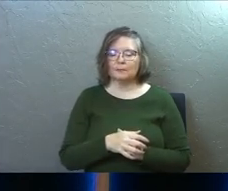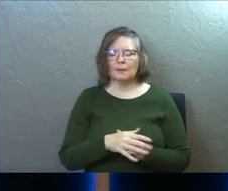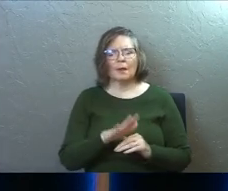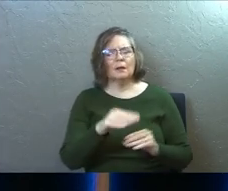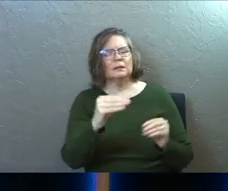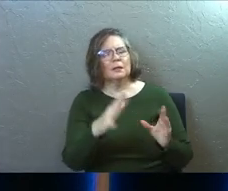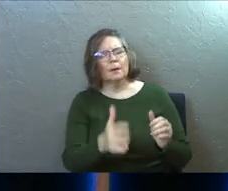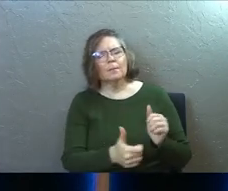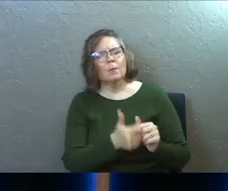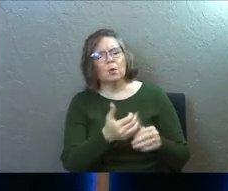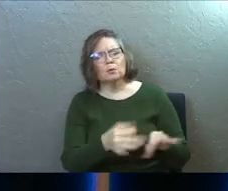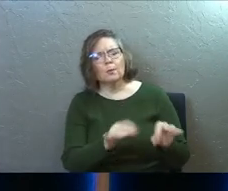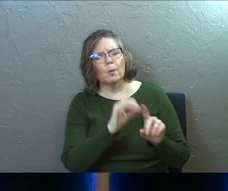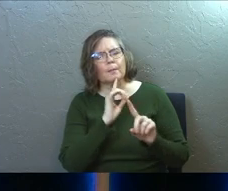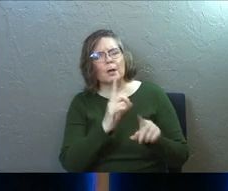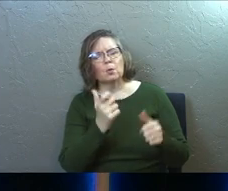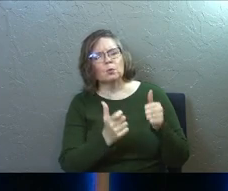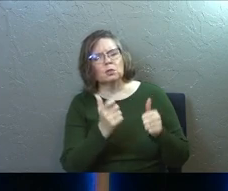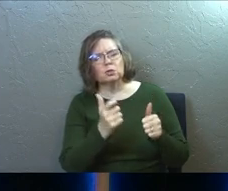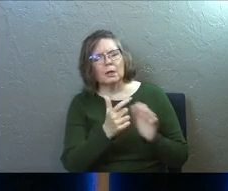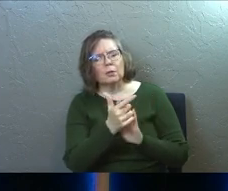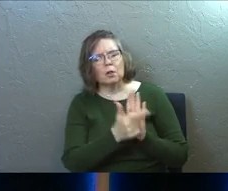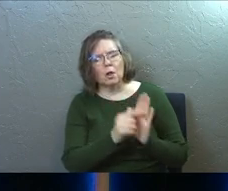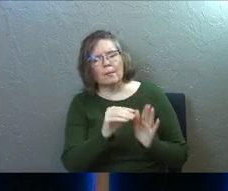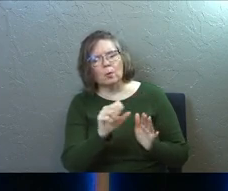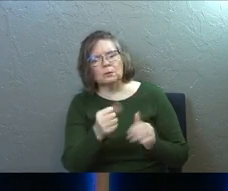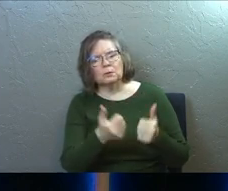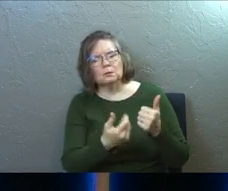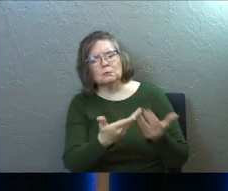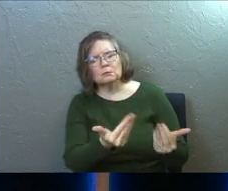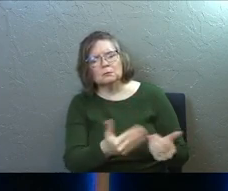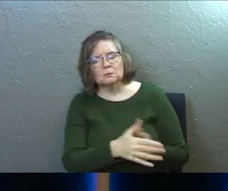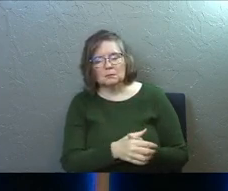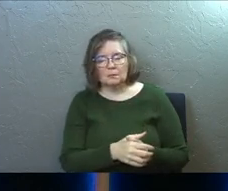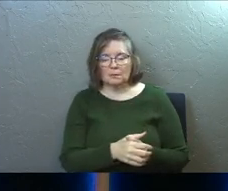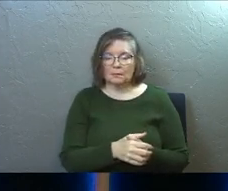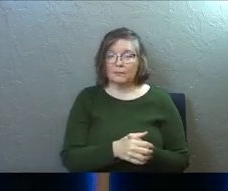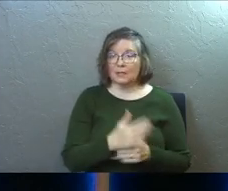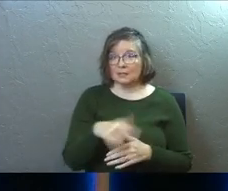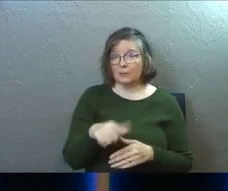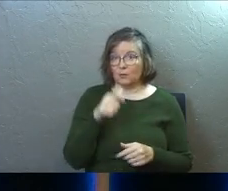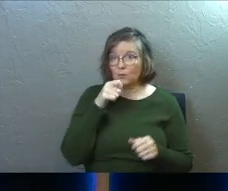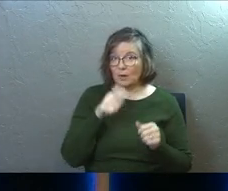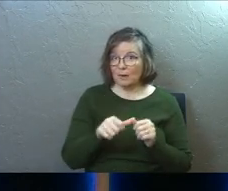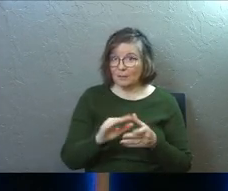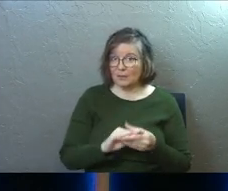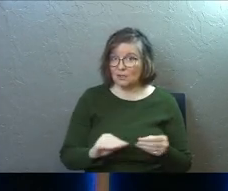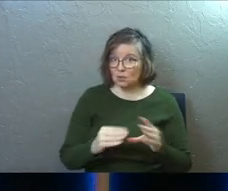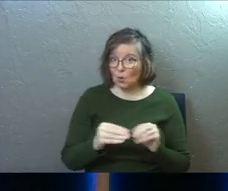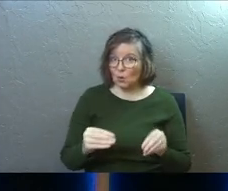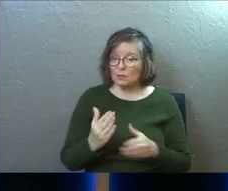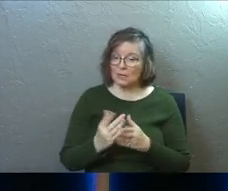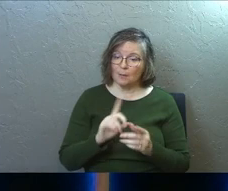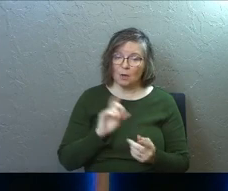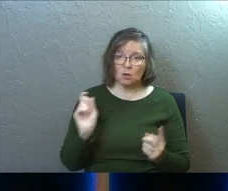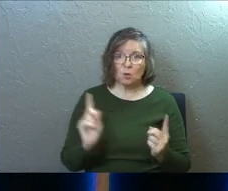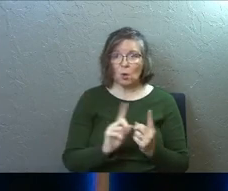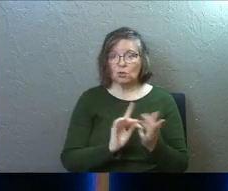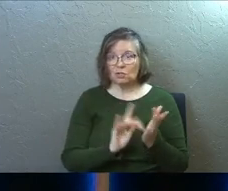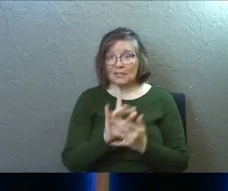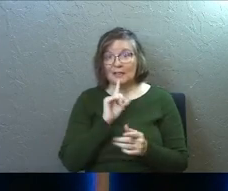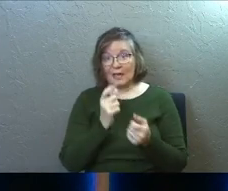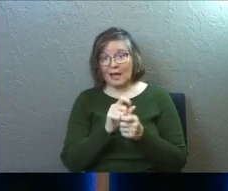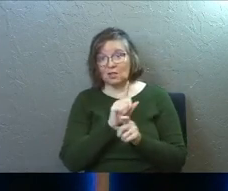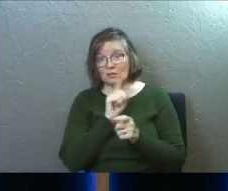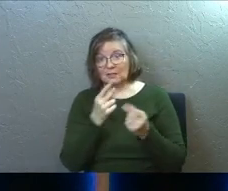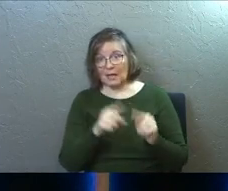Teacher, which is the most important commandment in the law of Moses? So some of you guys remember this story. So somebody goes to Jesus. This